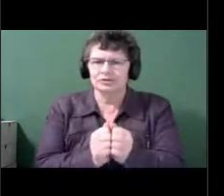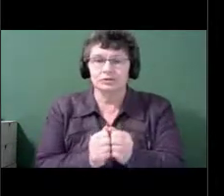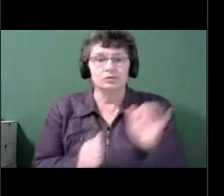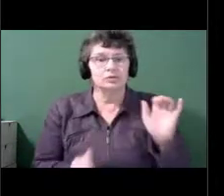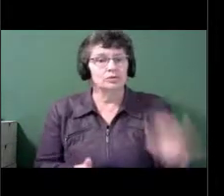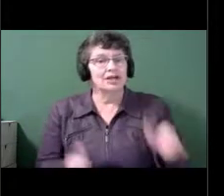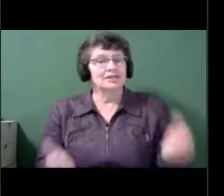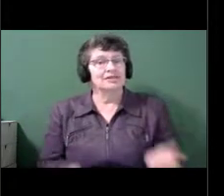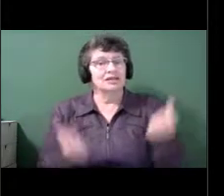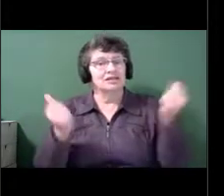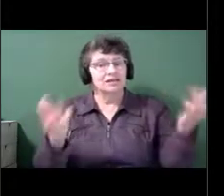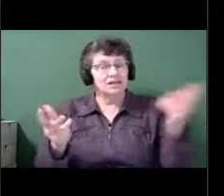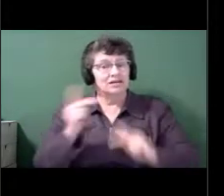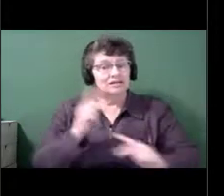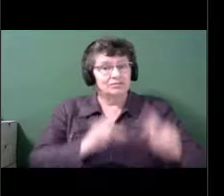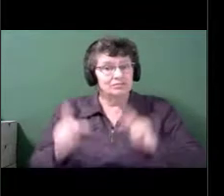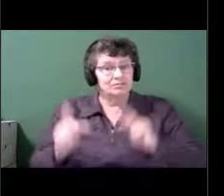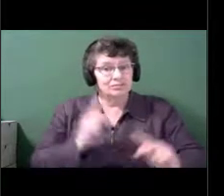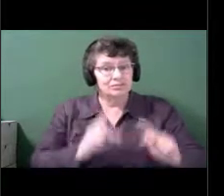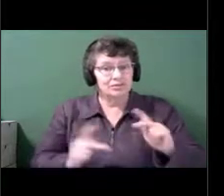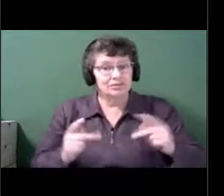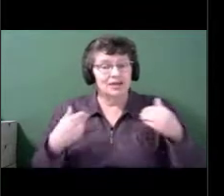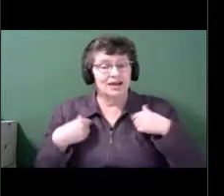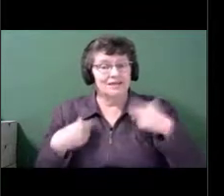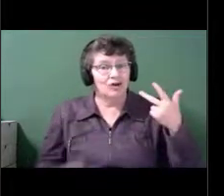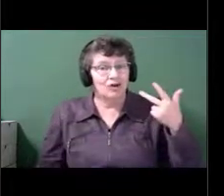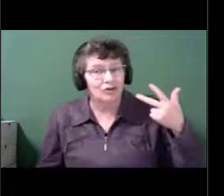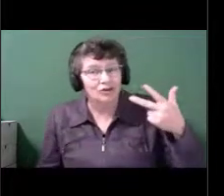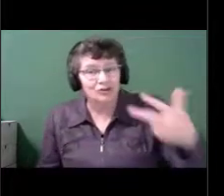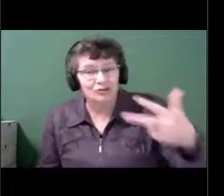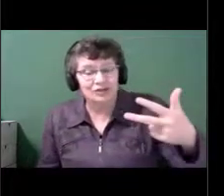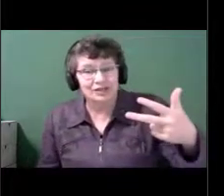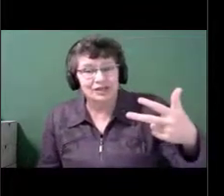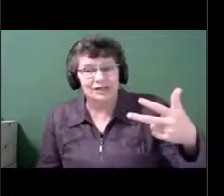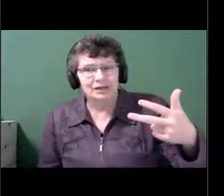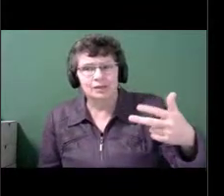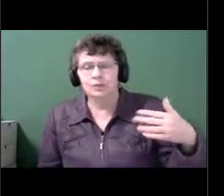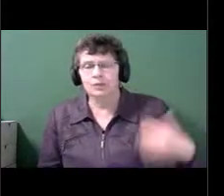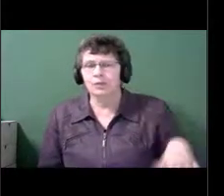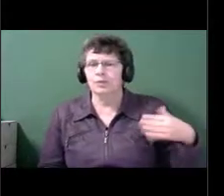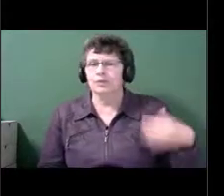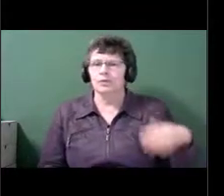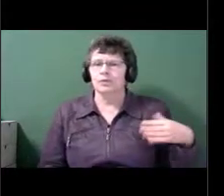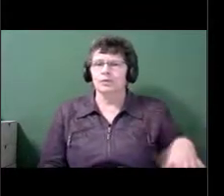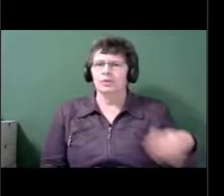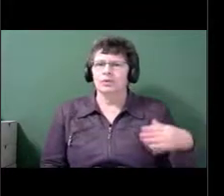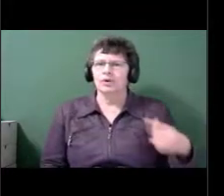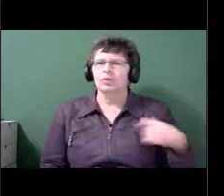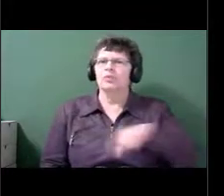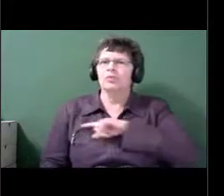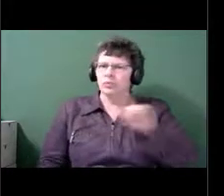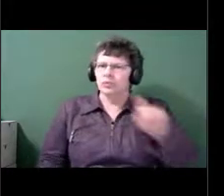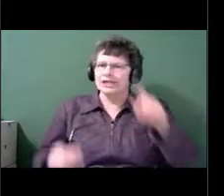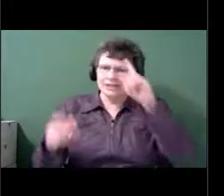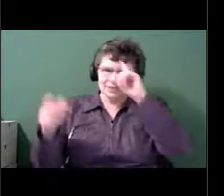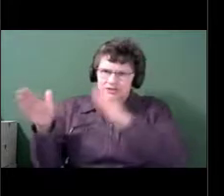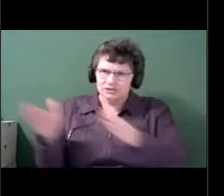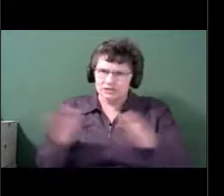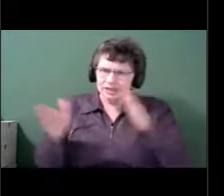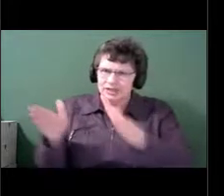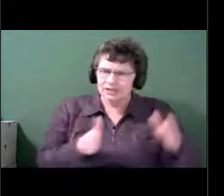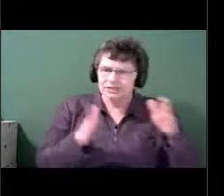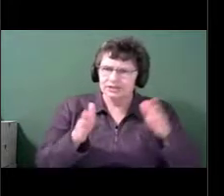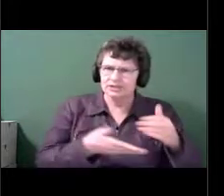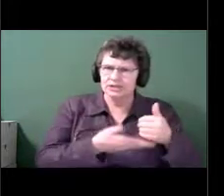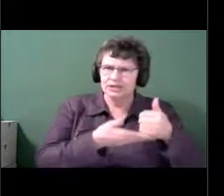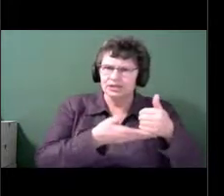for working on the pieces that we can do something about so that they don't have some of those other consequences to their